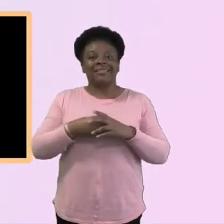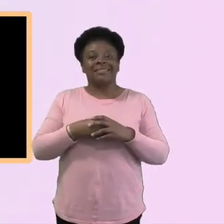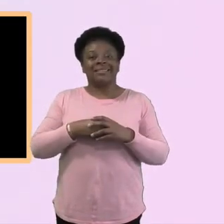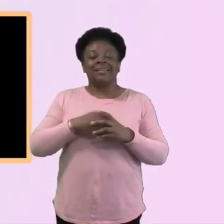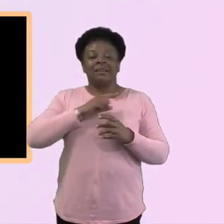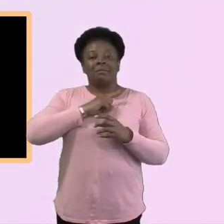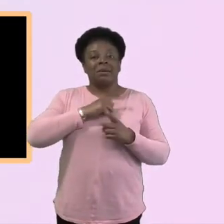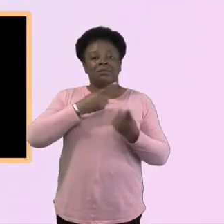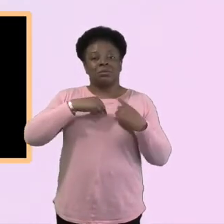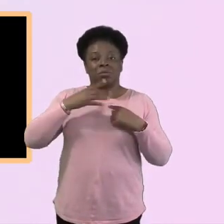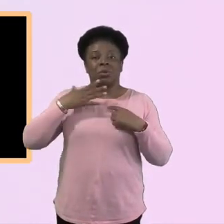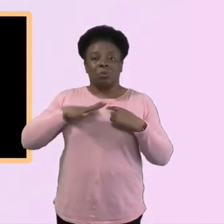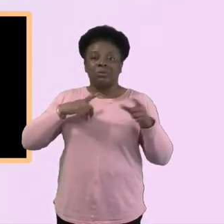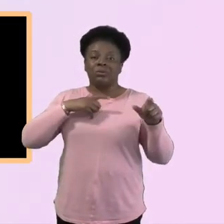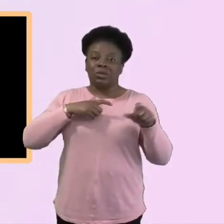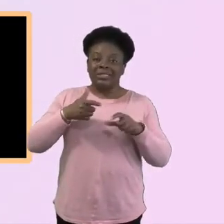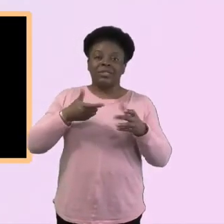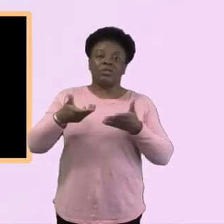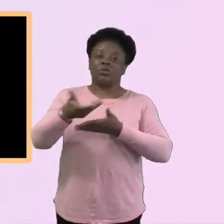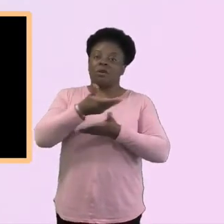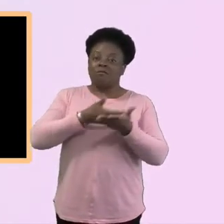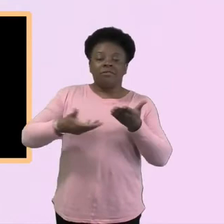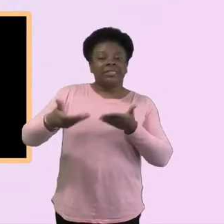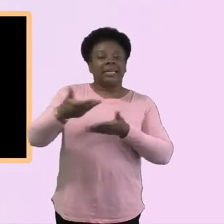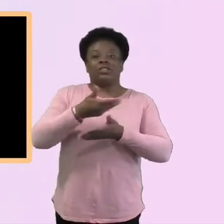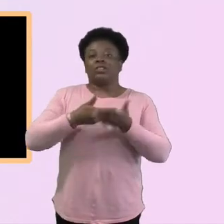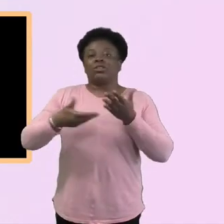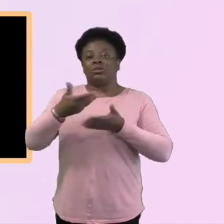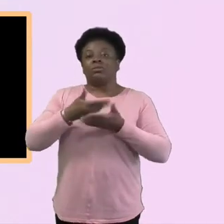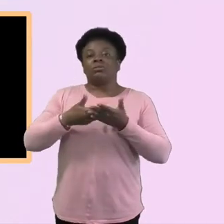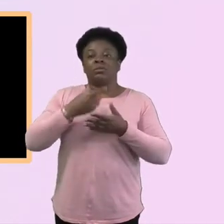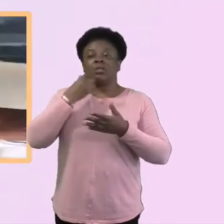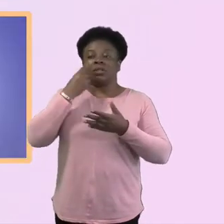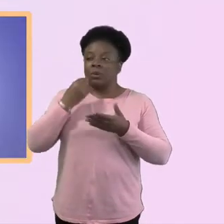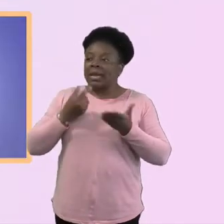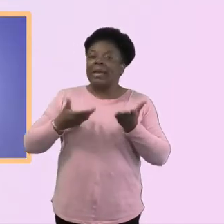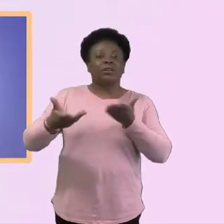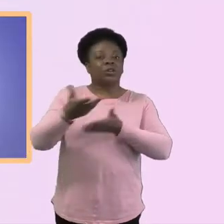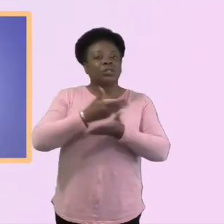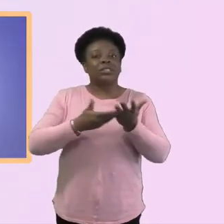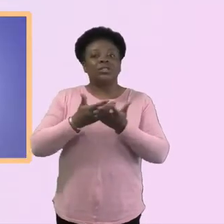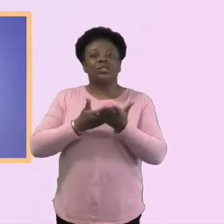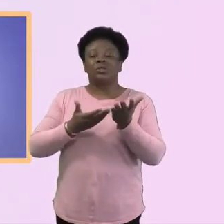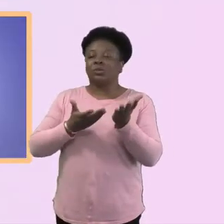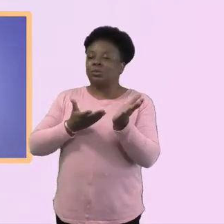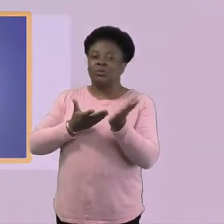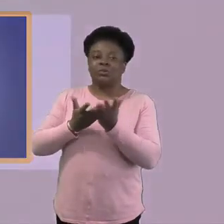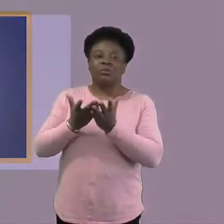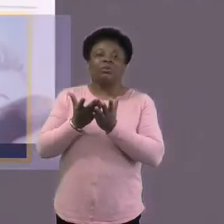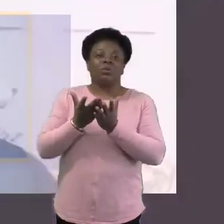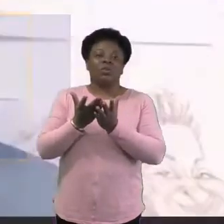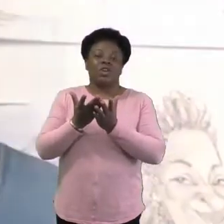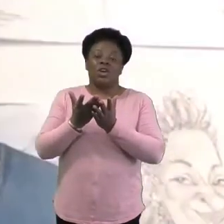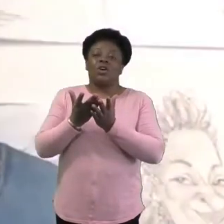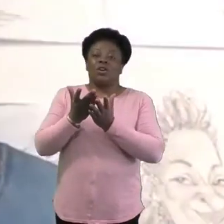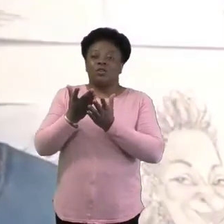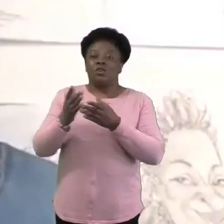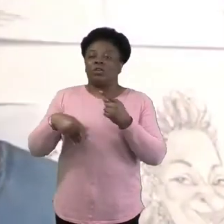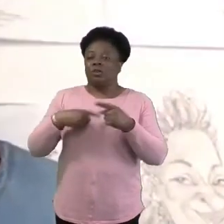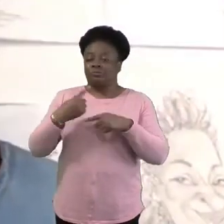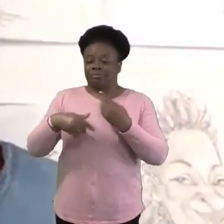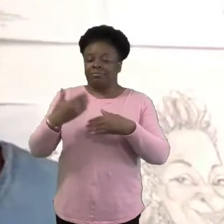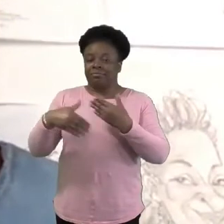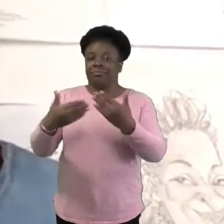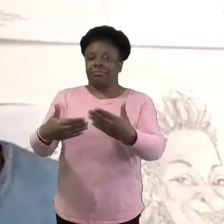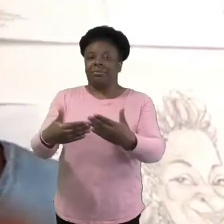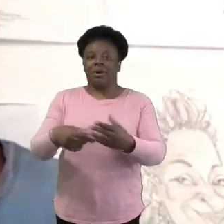further this conversation and continue it on. Um, CYF is not something that we just talk about for five minutes and then we forget about it.